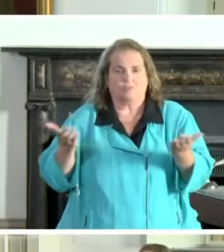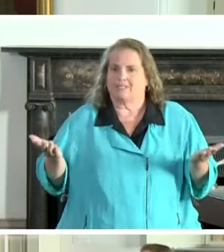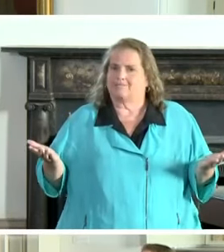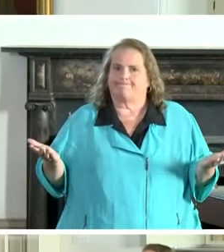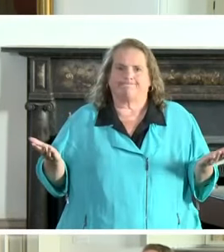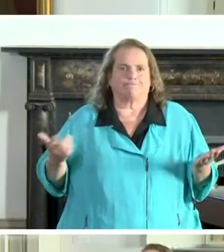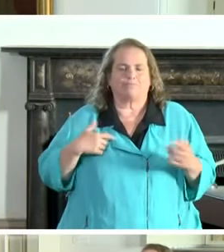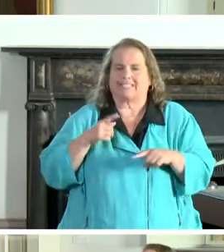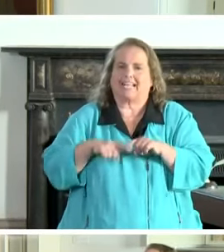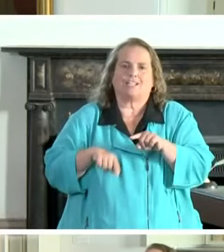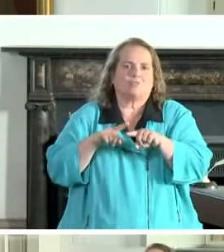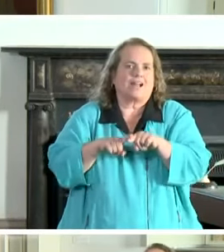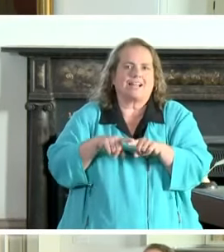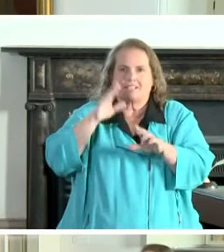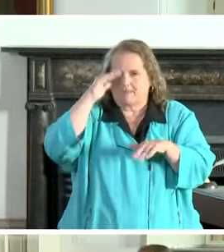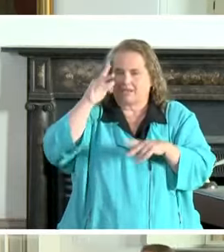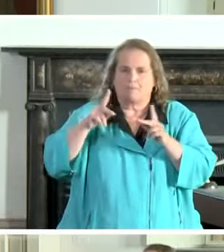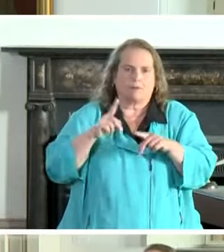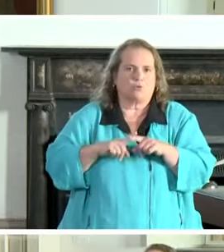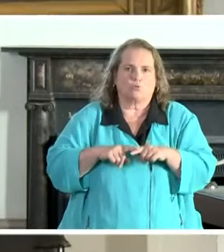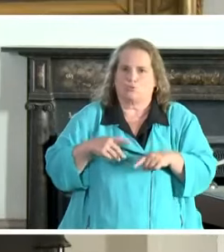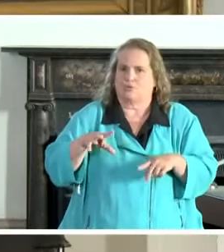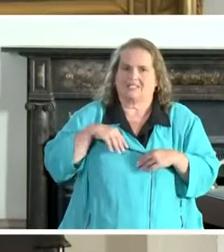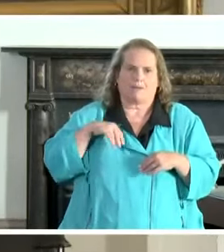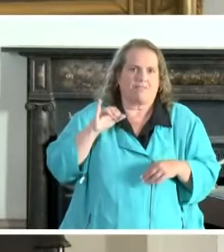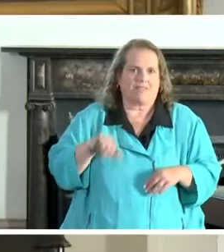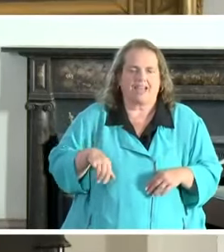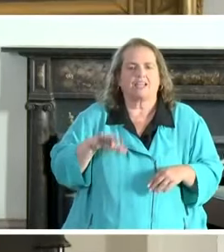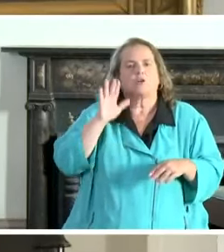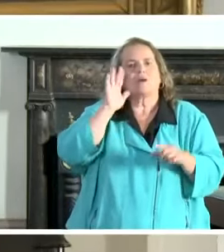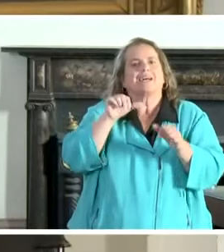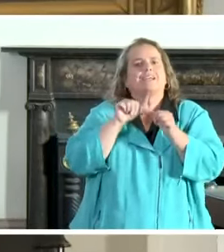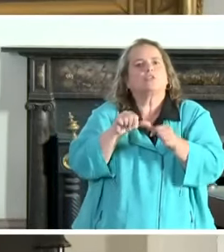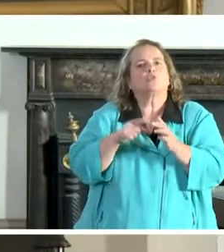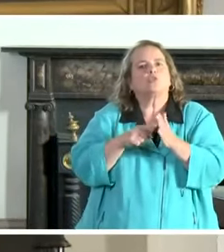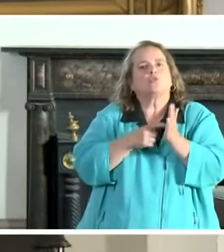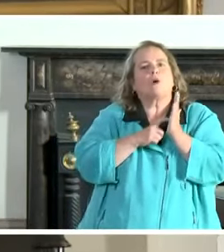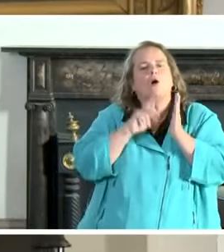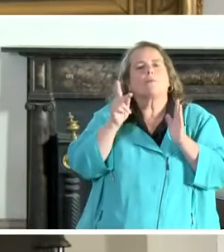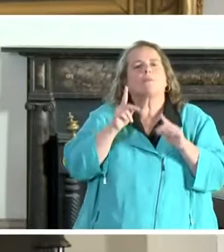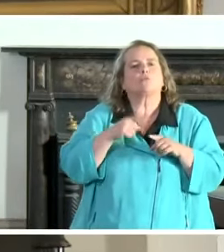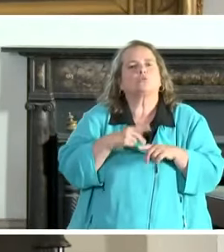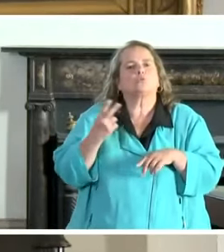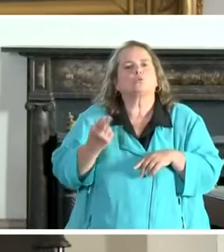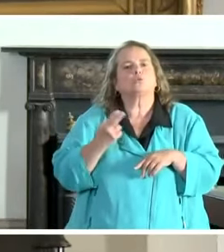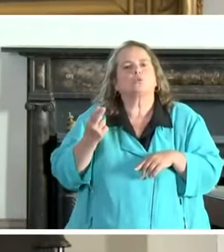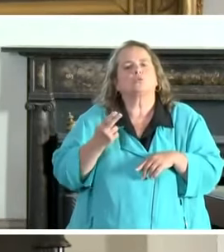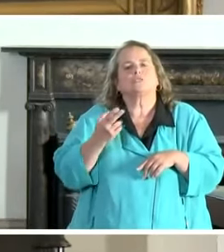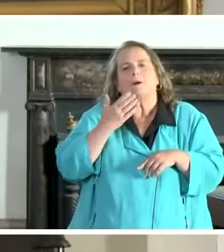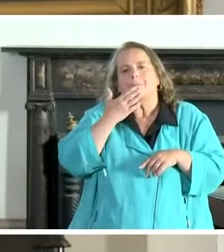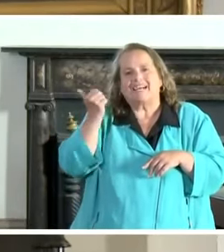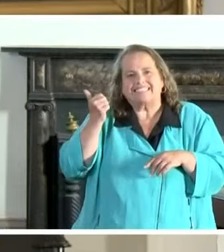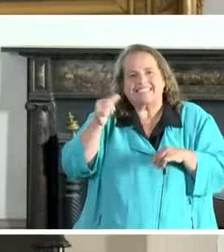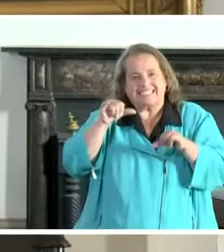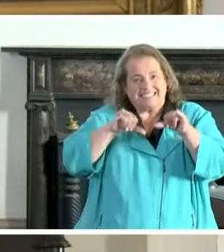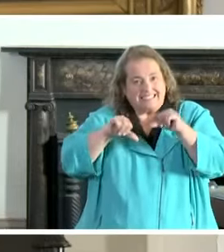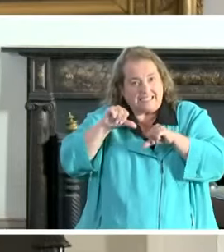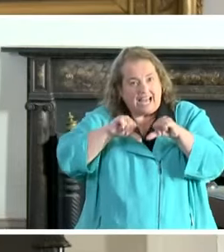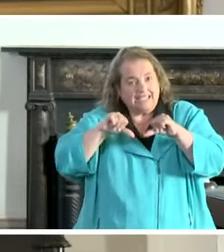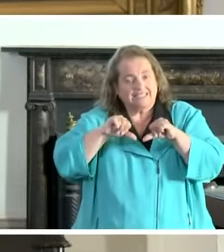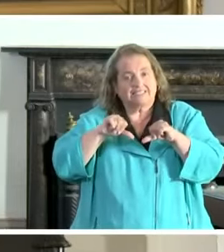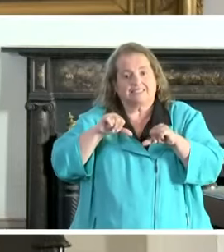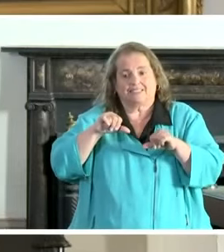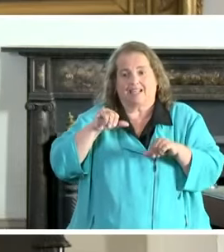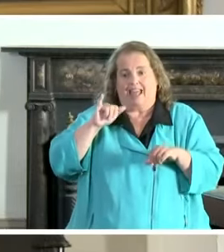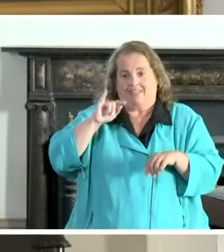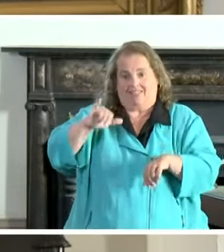reliably expect people to execute to them. So I think it's going to continue to require people to use the best science and knowledge available at the